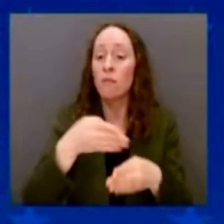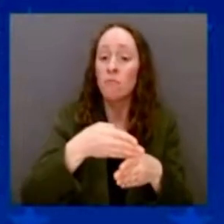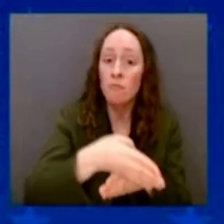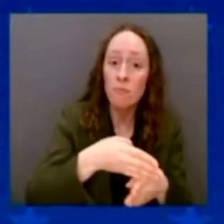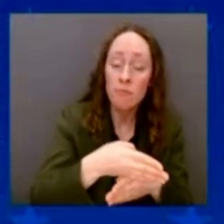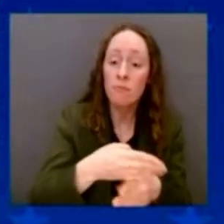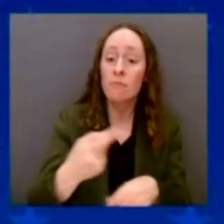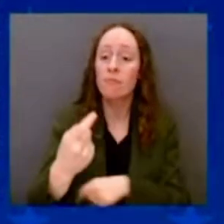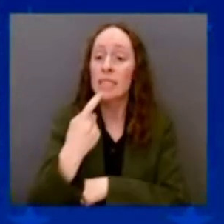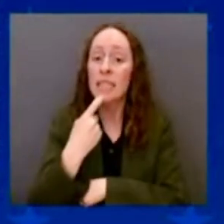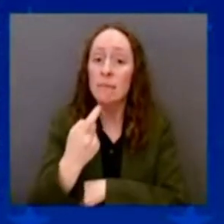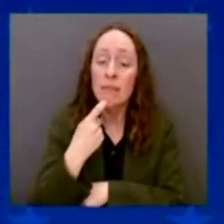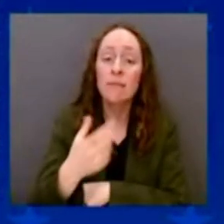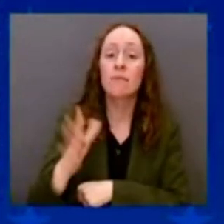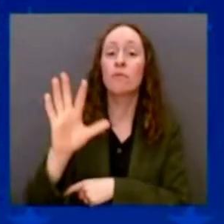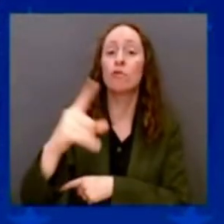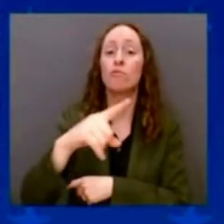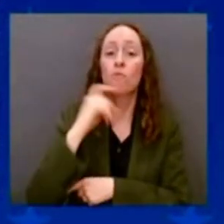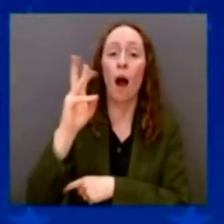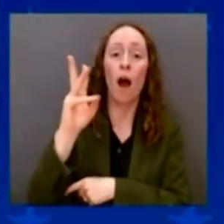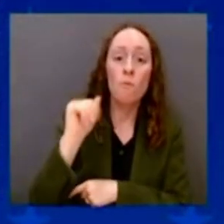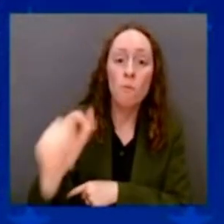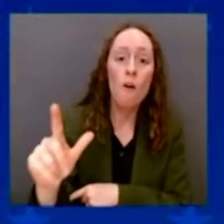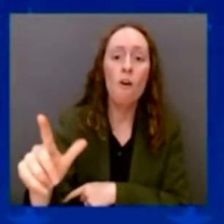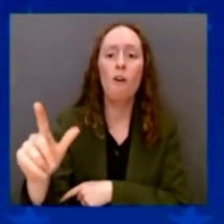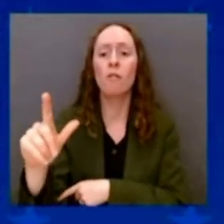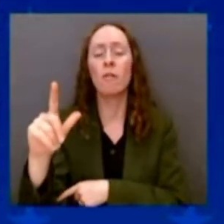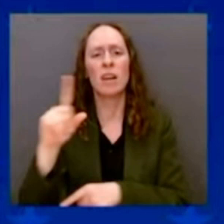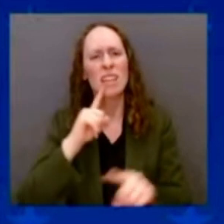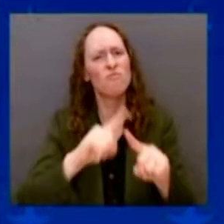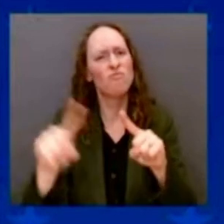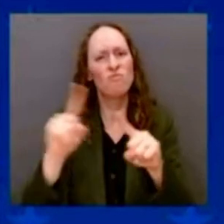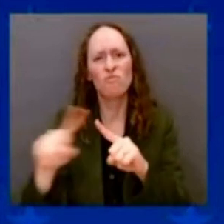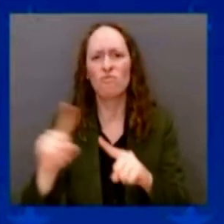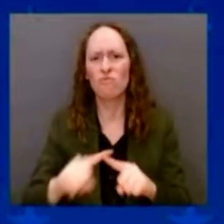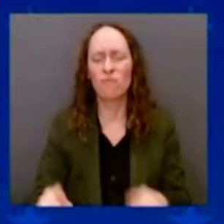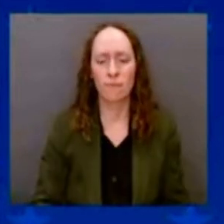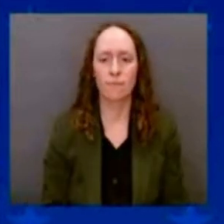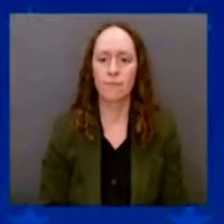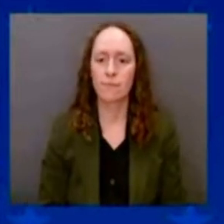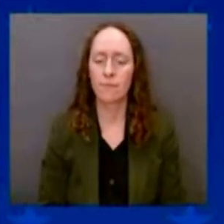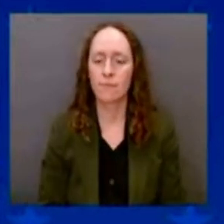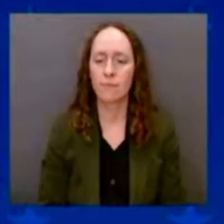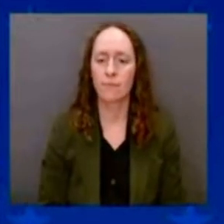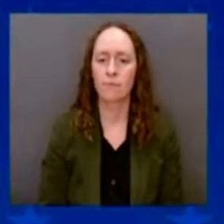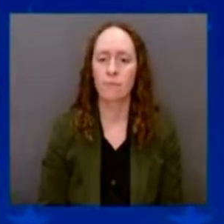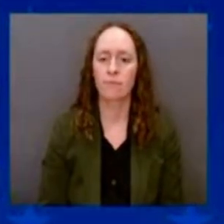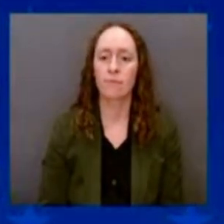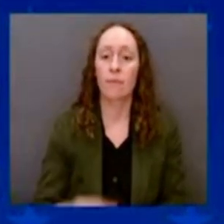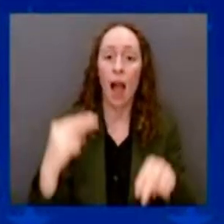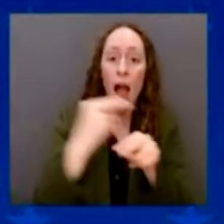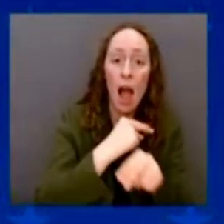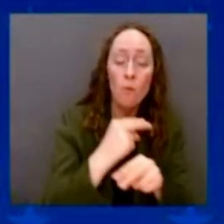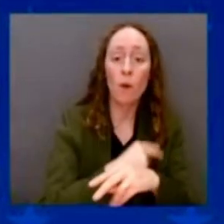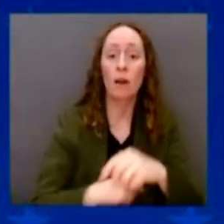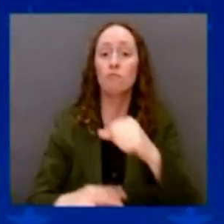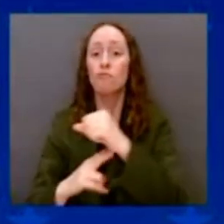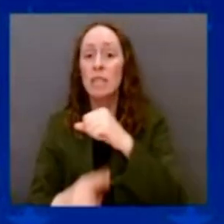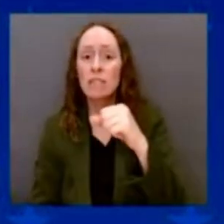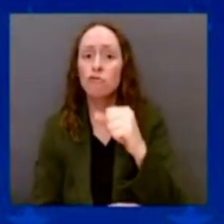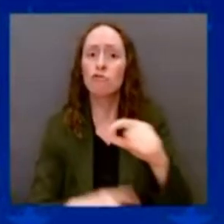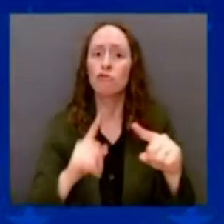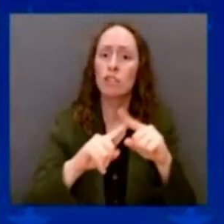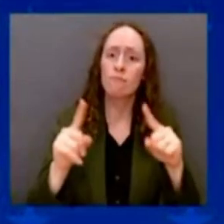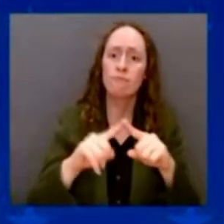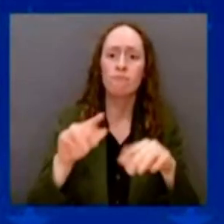American roads, bridges, highways — they're going to be made with American products. In addition to that, we need to get back to